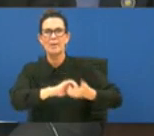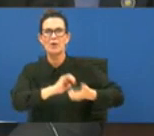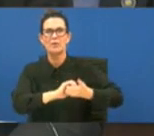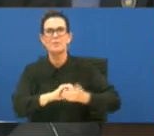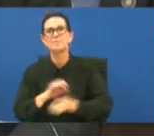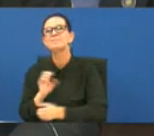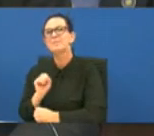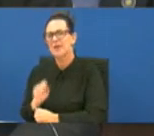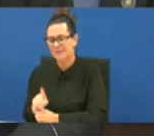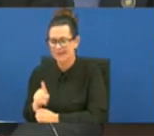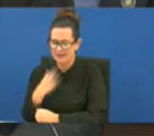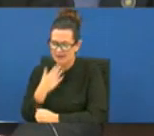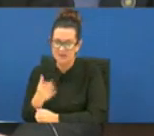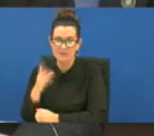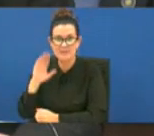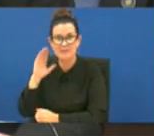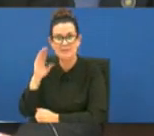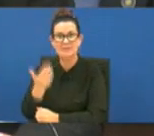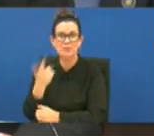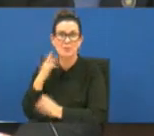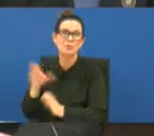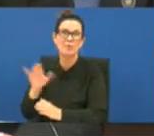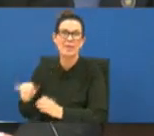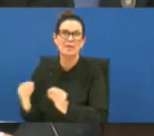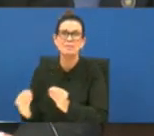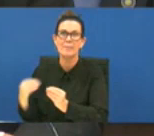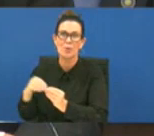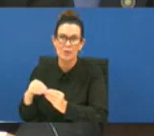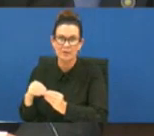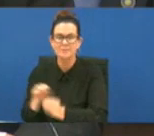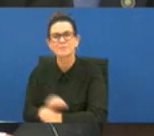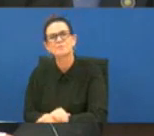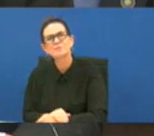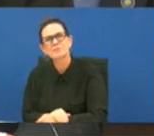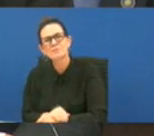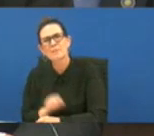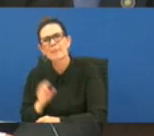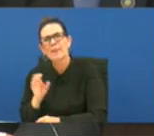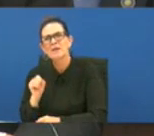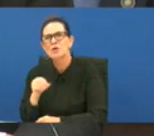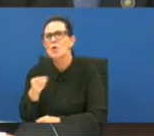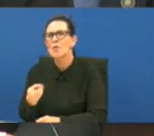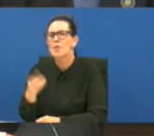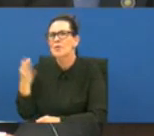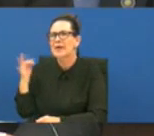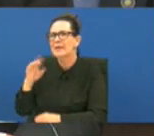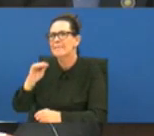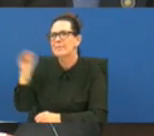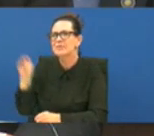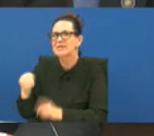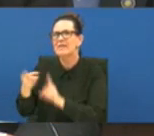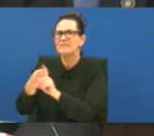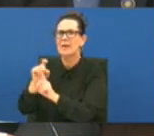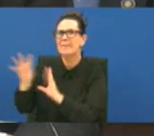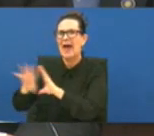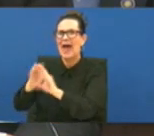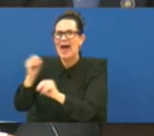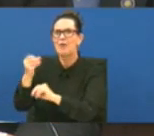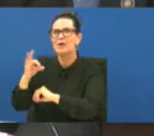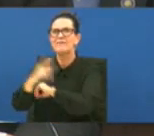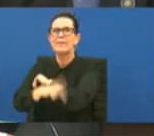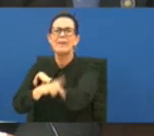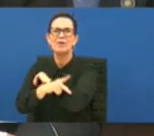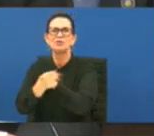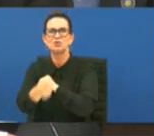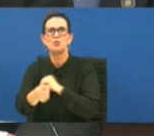more so one of the things that was brought up also 19 is from out of parish correct you mentioned that in